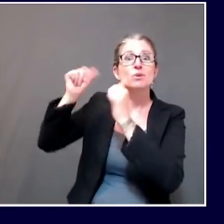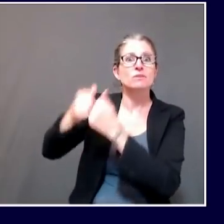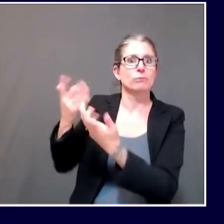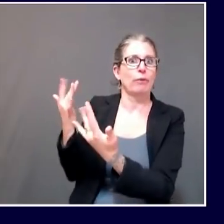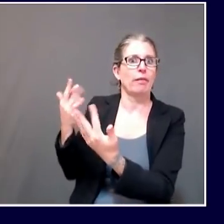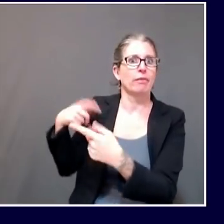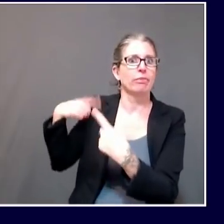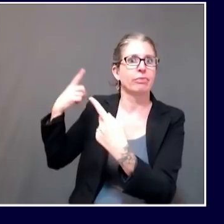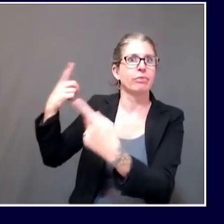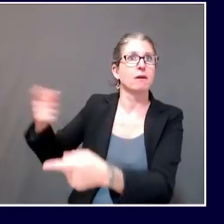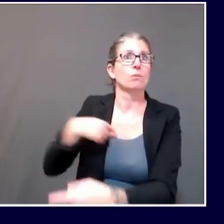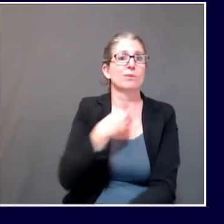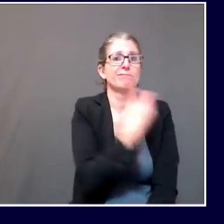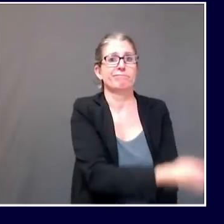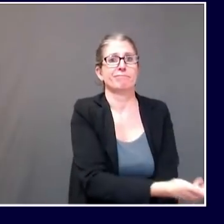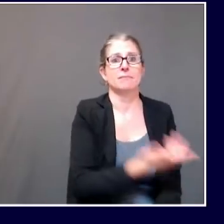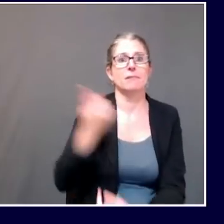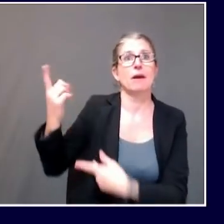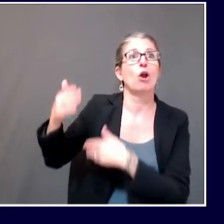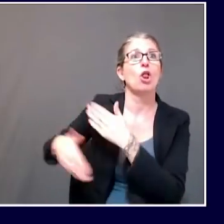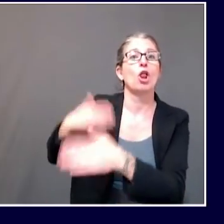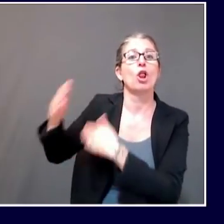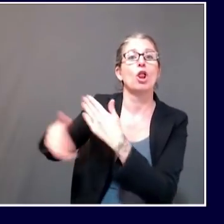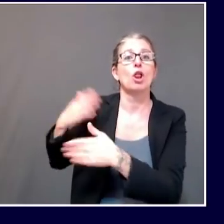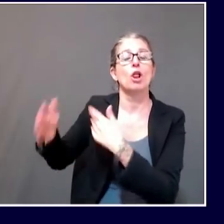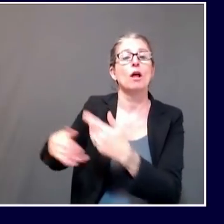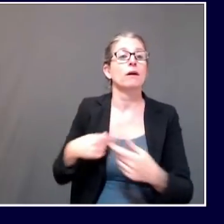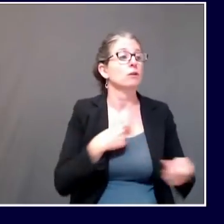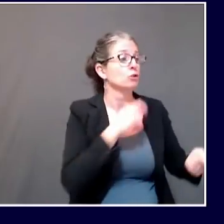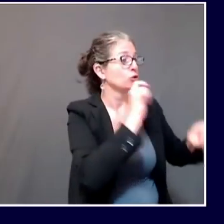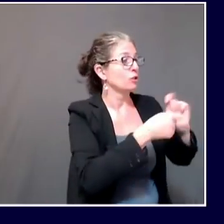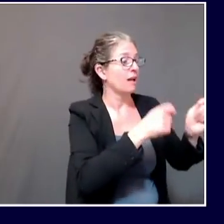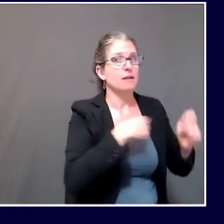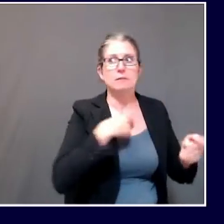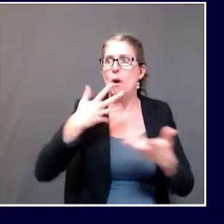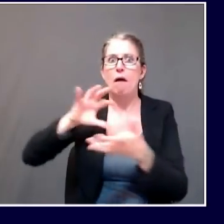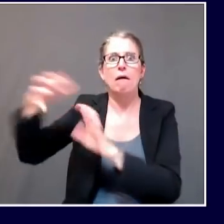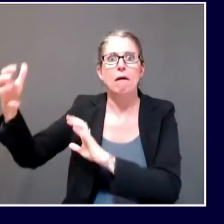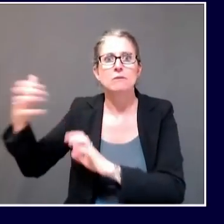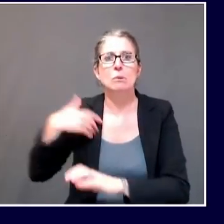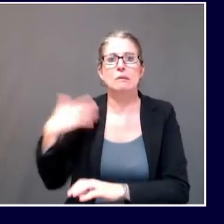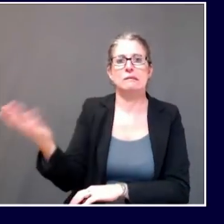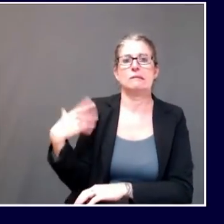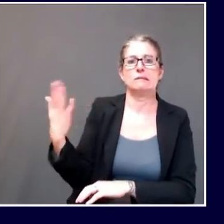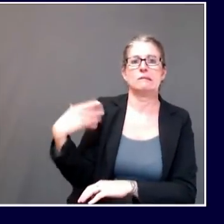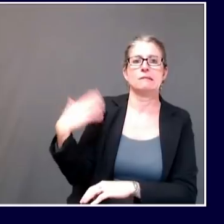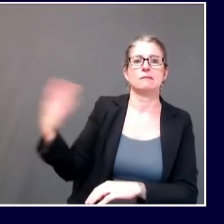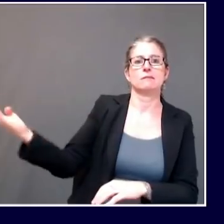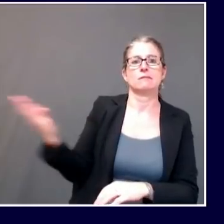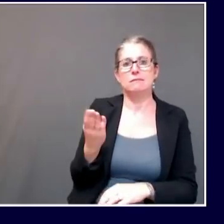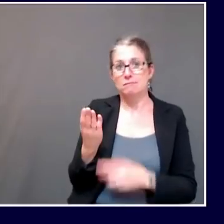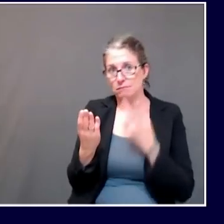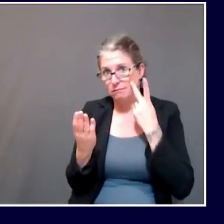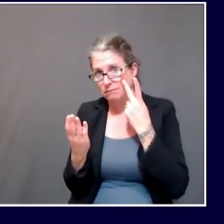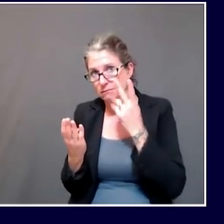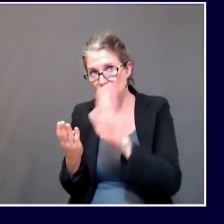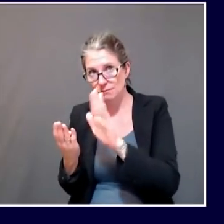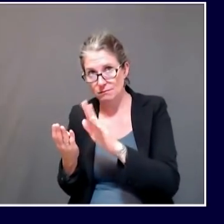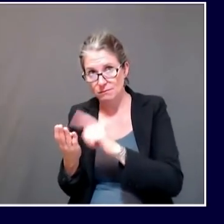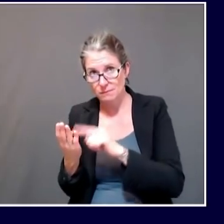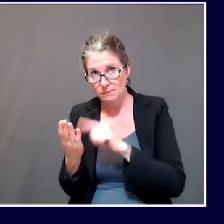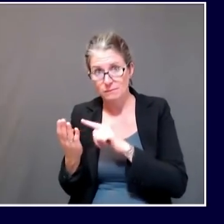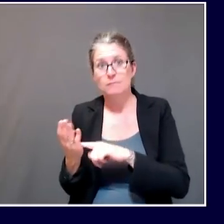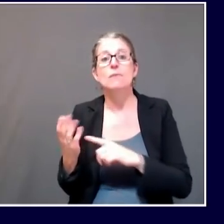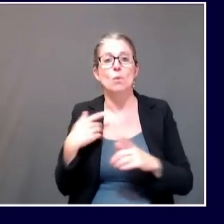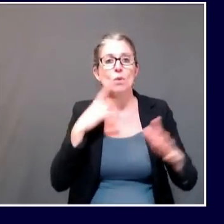for guidance, we updated our community sports guidance and we recommend that they look at it as well as main principals association and the